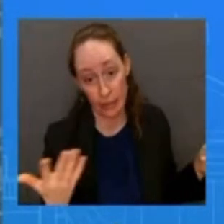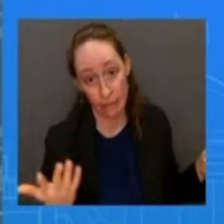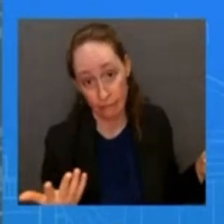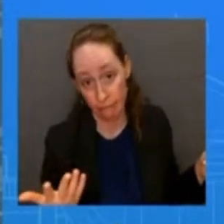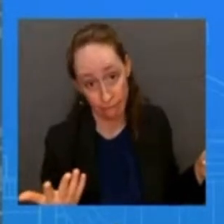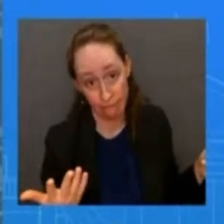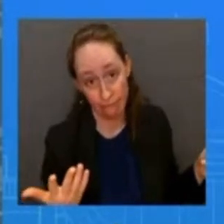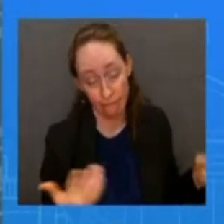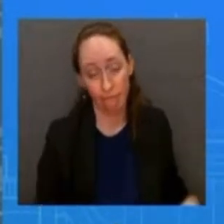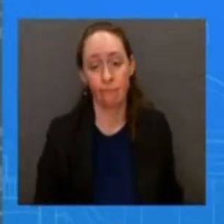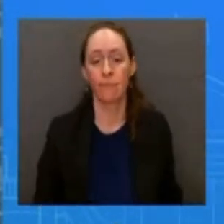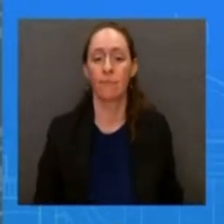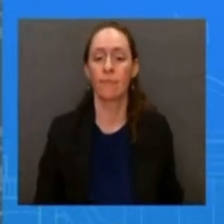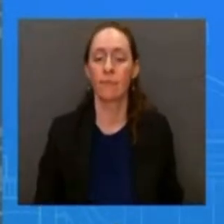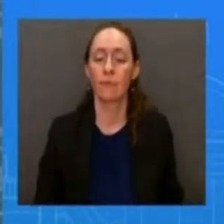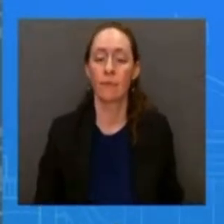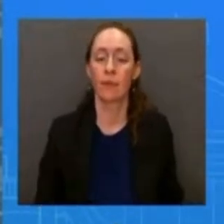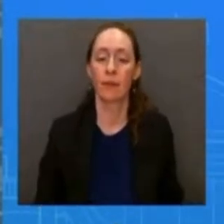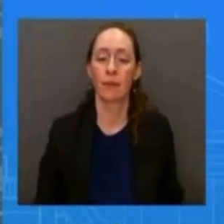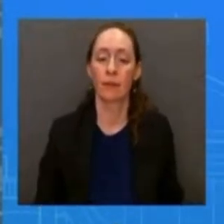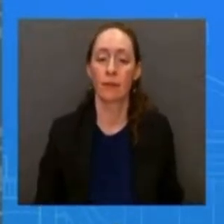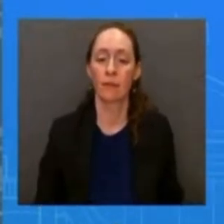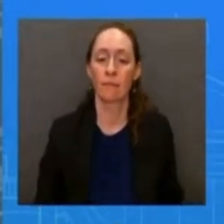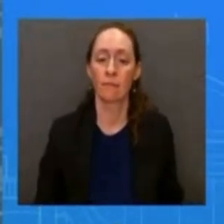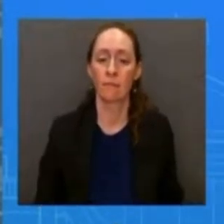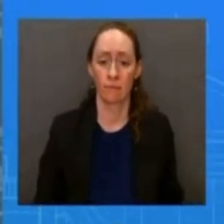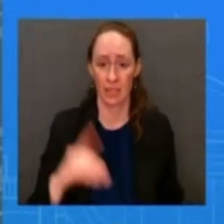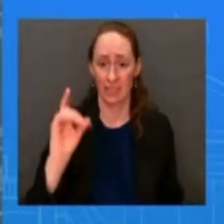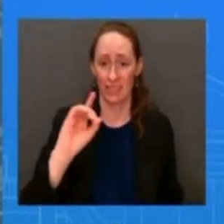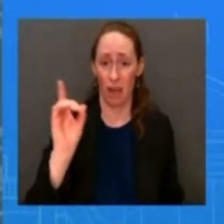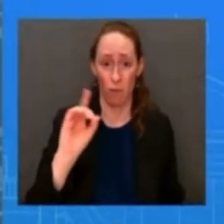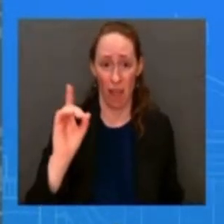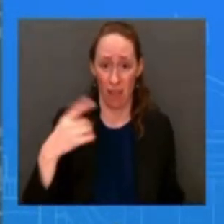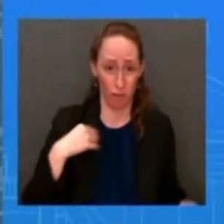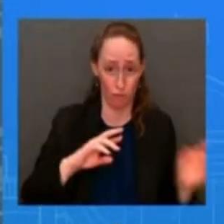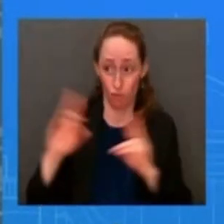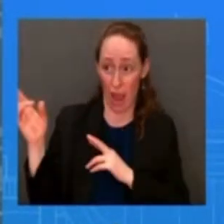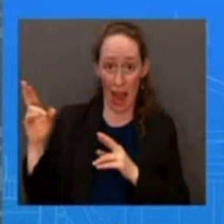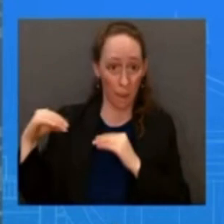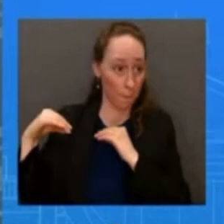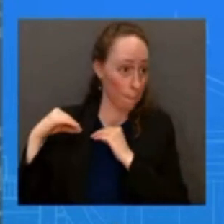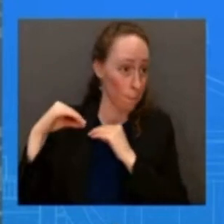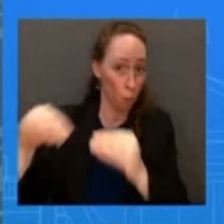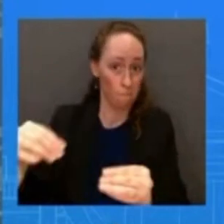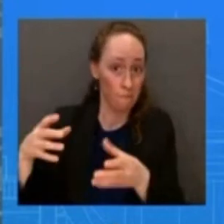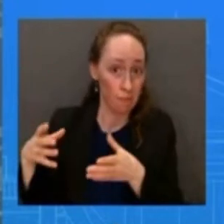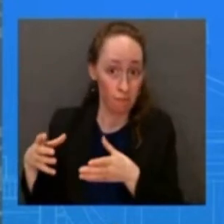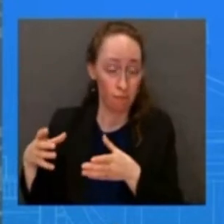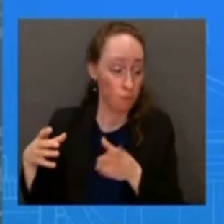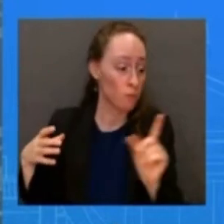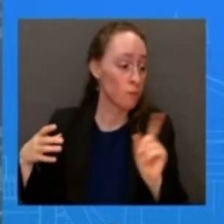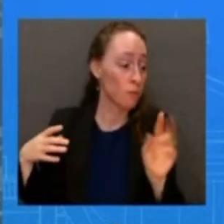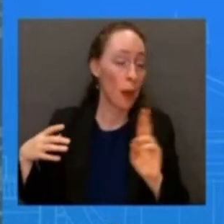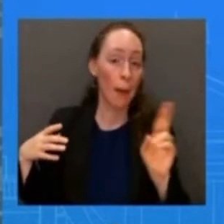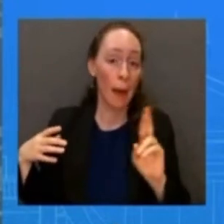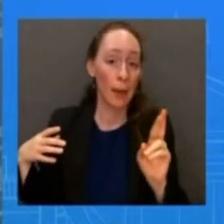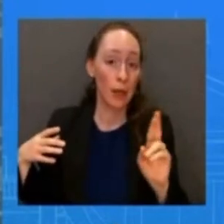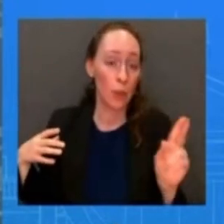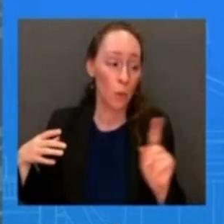the democrats have the voice of votes on our side to get this done so republicans have to to meet us at the table and get this done